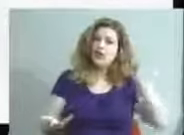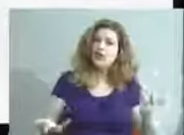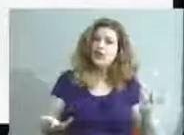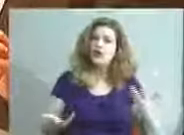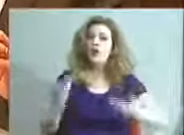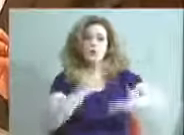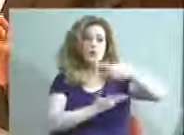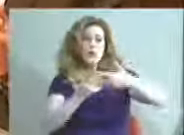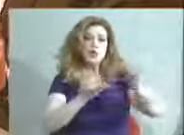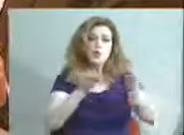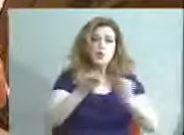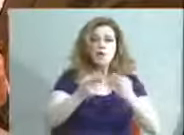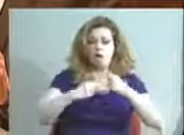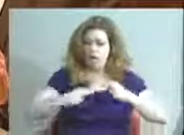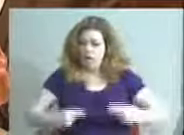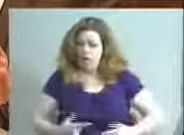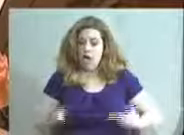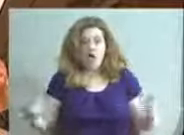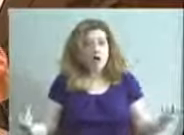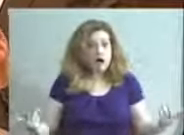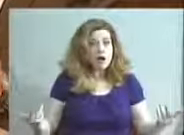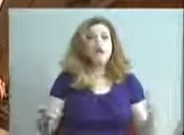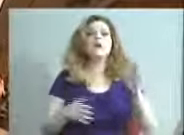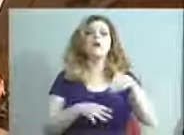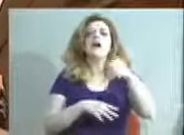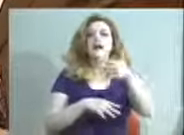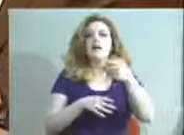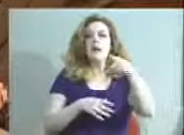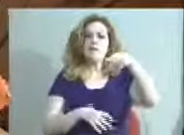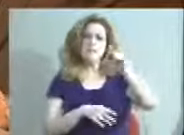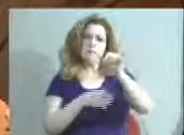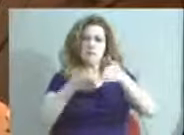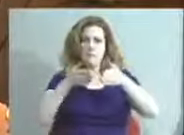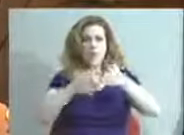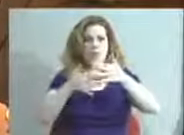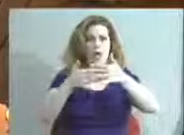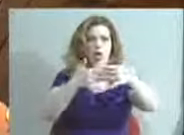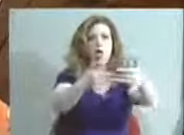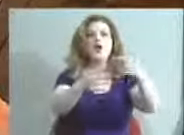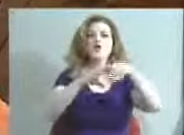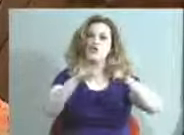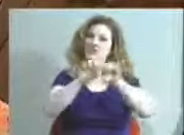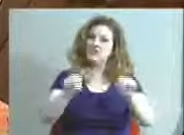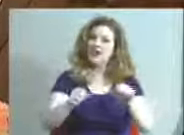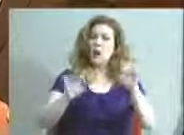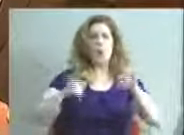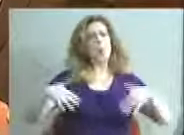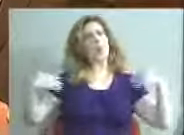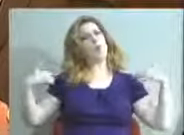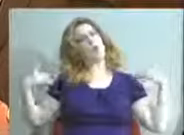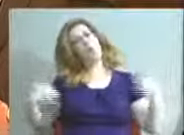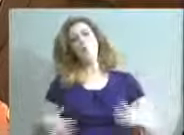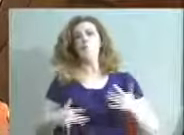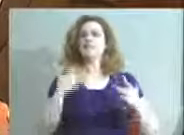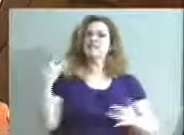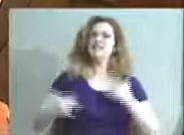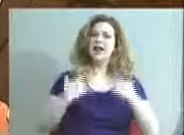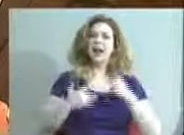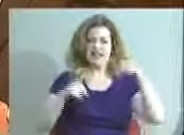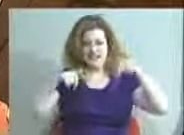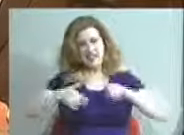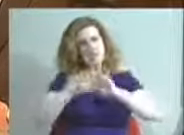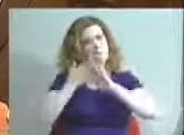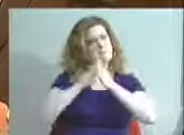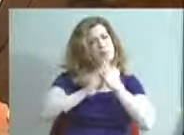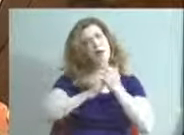our social service and health system, and then a pathway to a degree. You know, that's exciting. And we'd be one of the leading cities